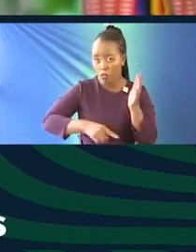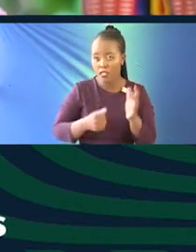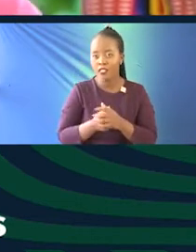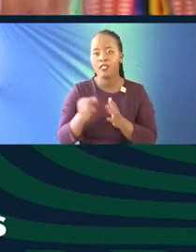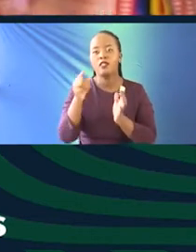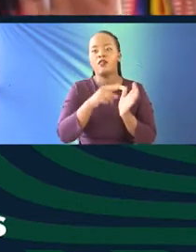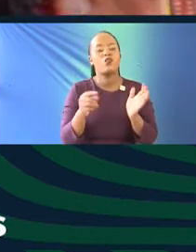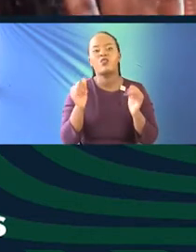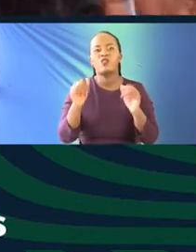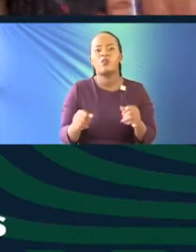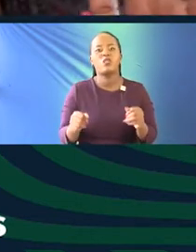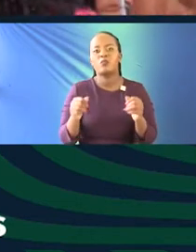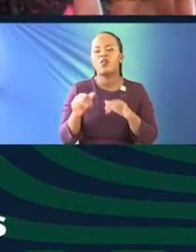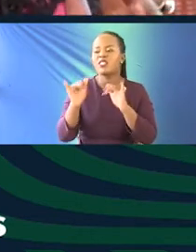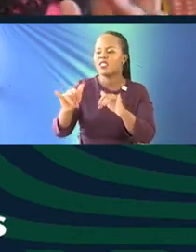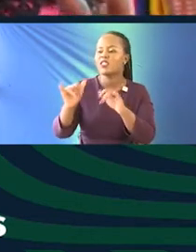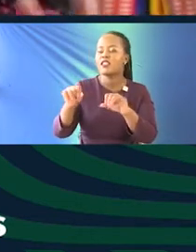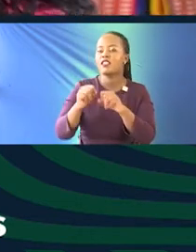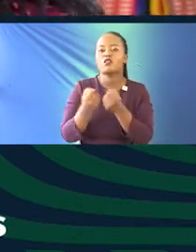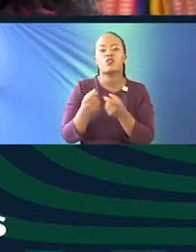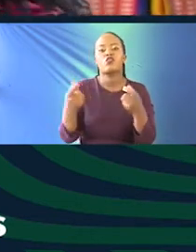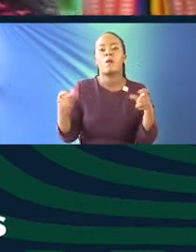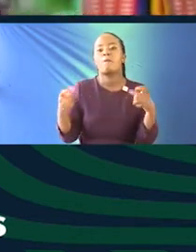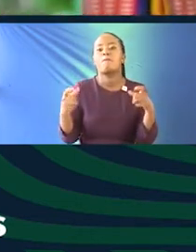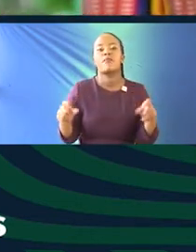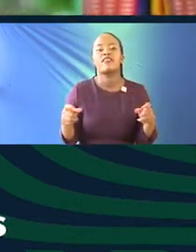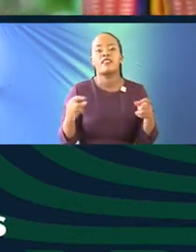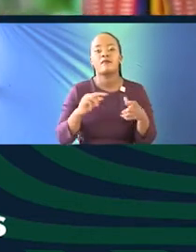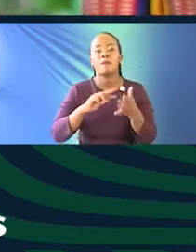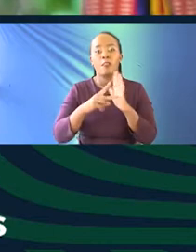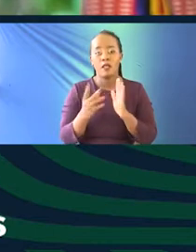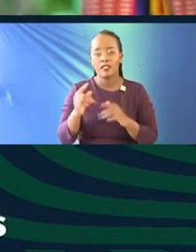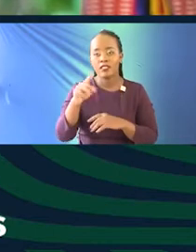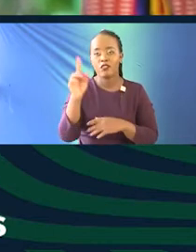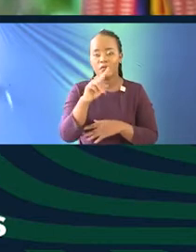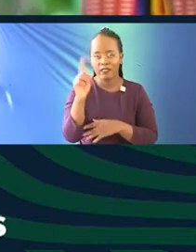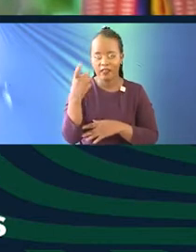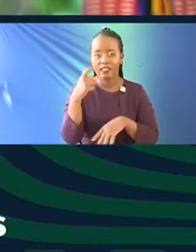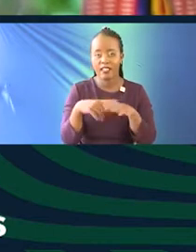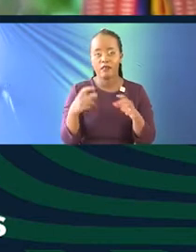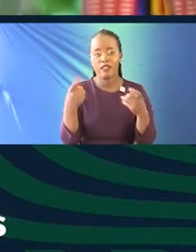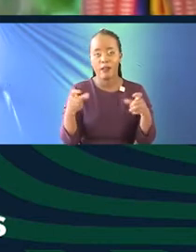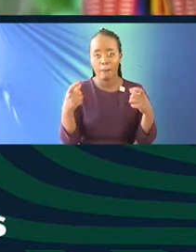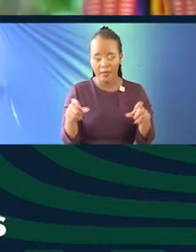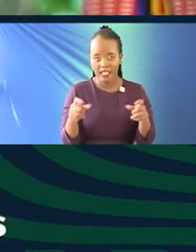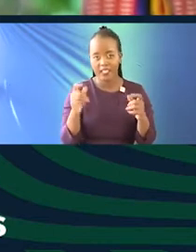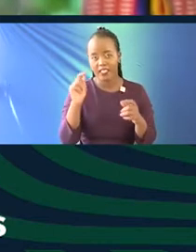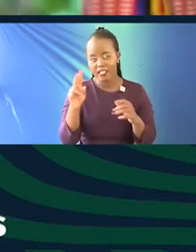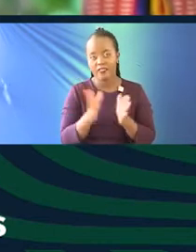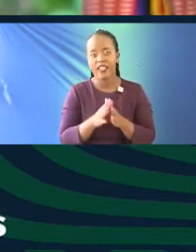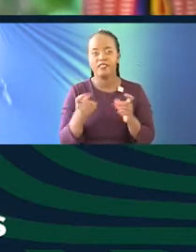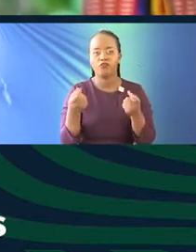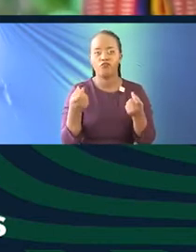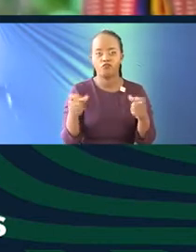kind of comfortably sit in the social media space more than anywhere else. So this will be our first foray into that world. And I'm really looking forward